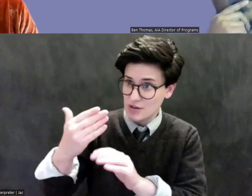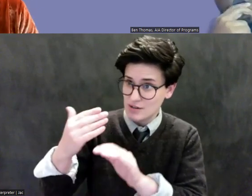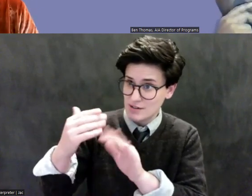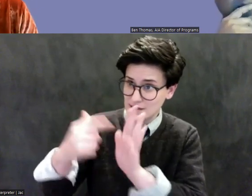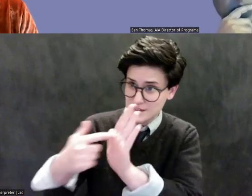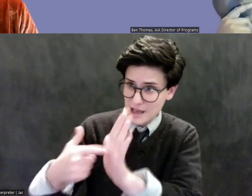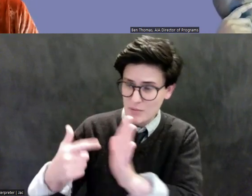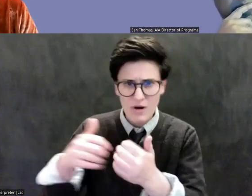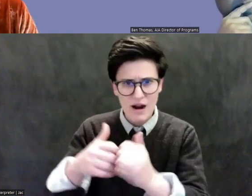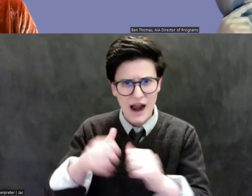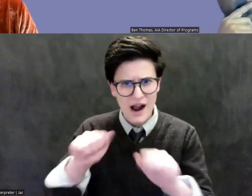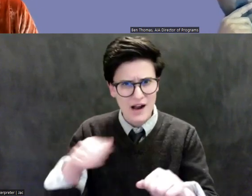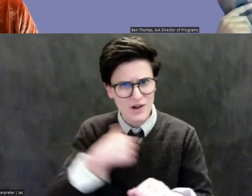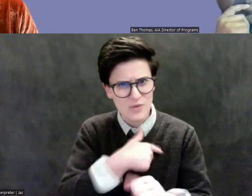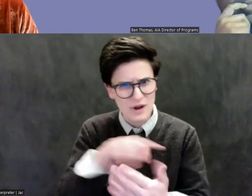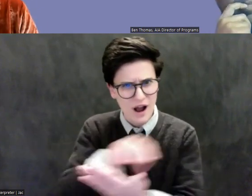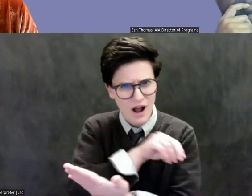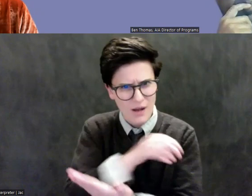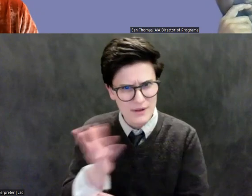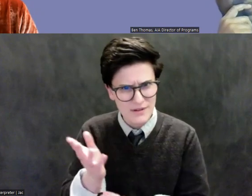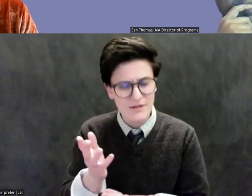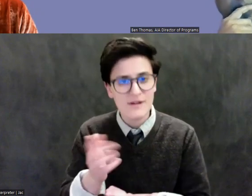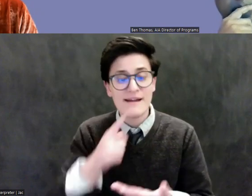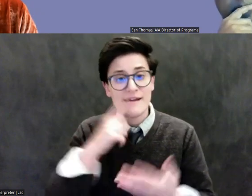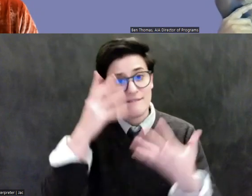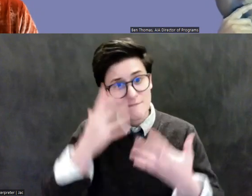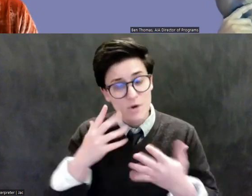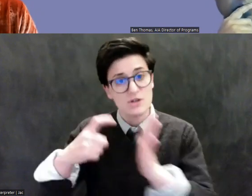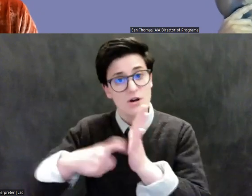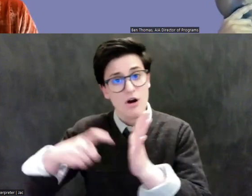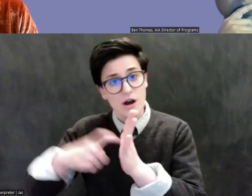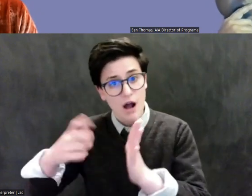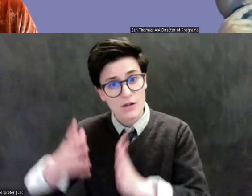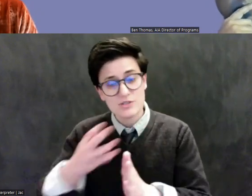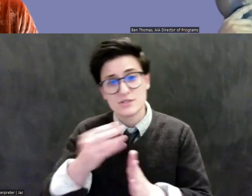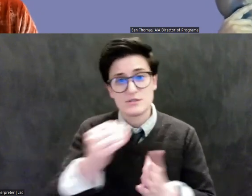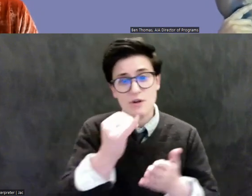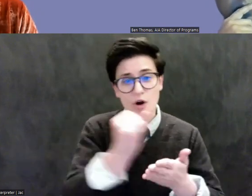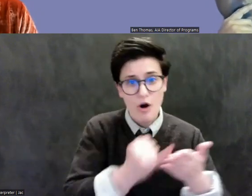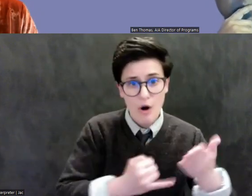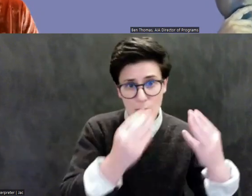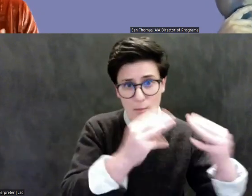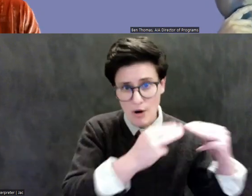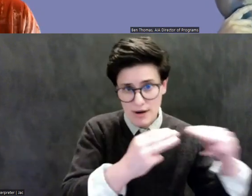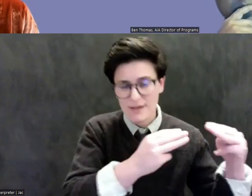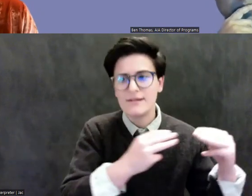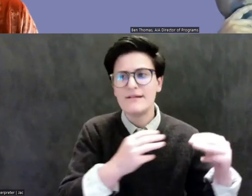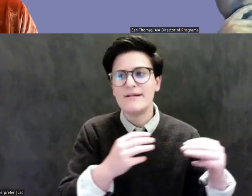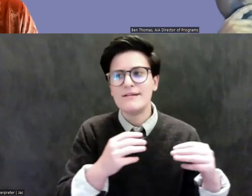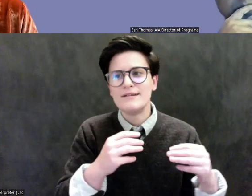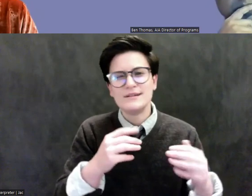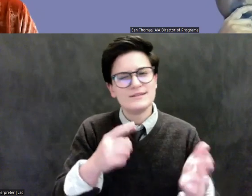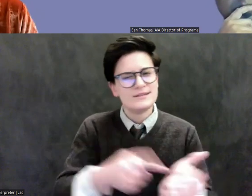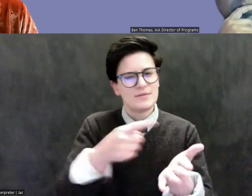It's unfortunate that archaeologists and the art market have been sometimes seem at